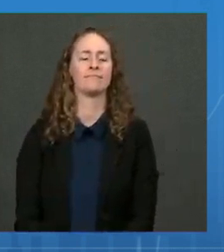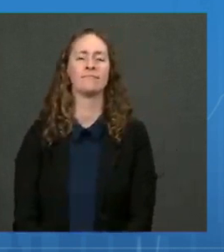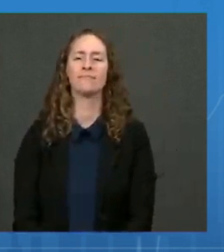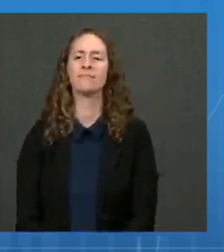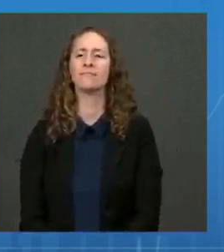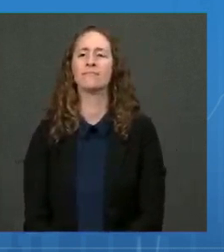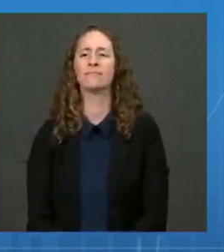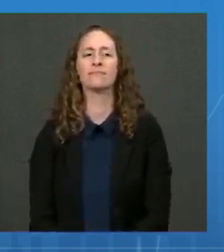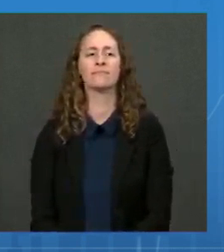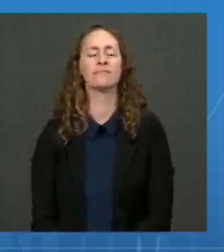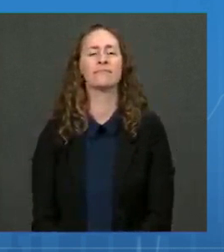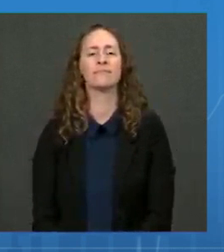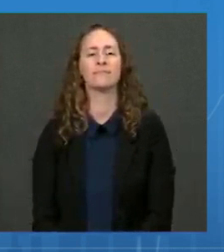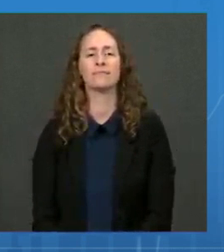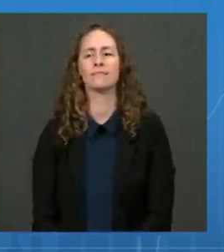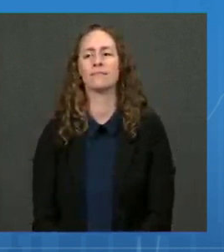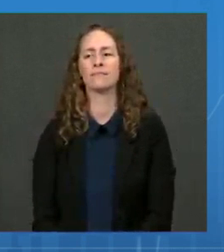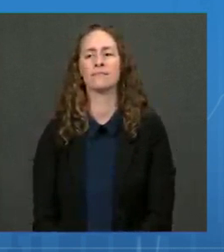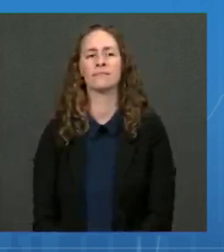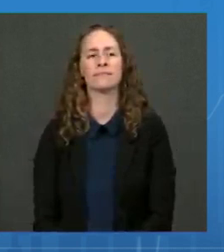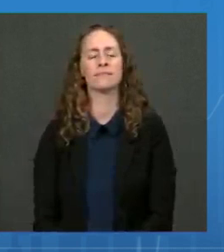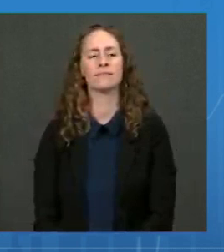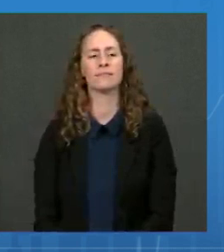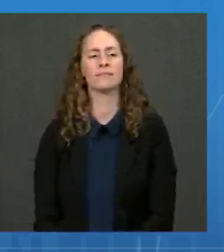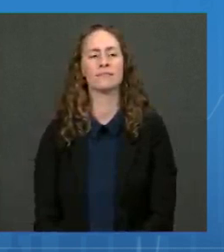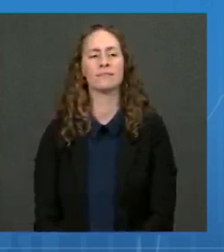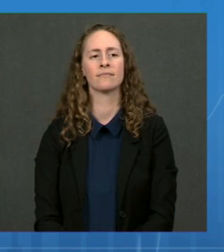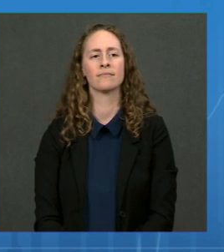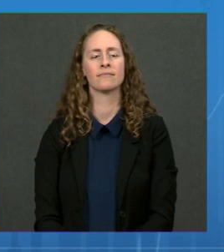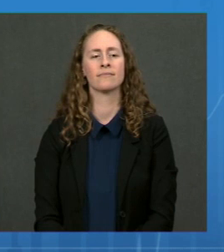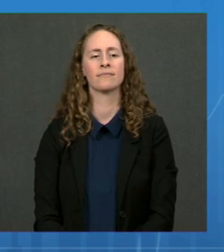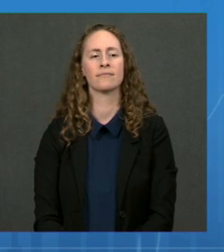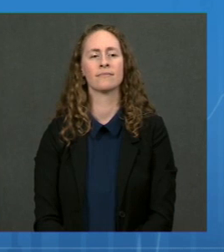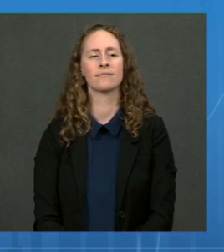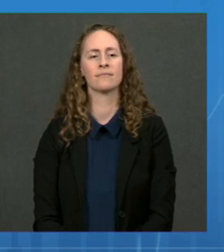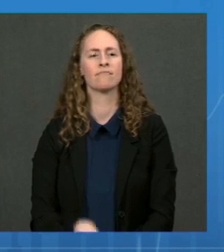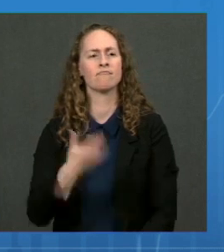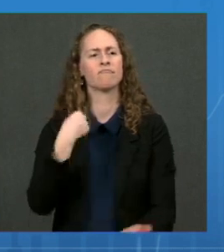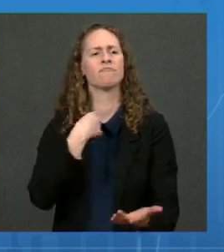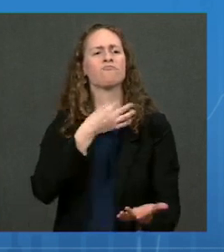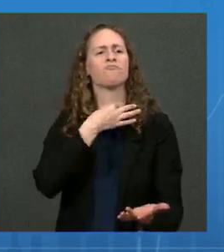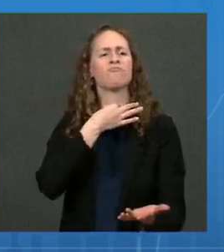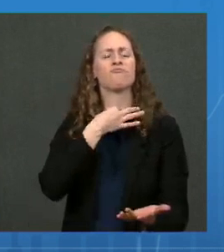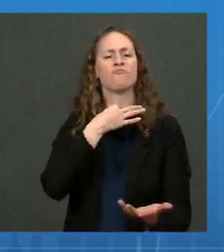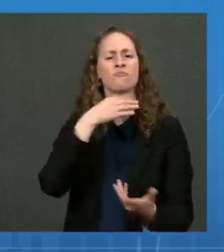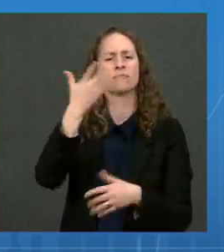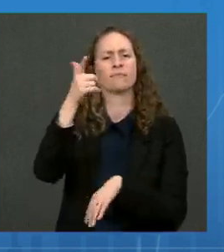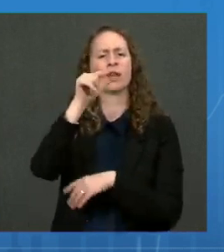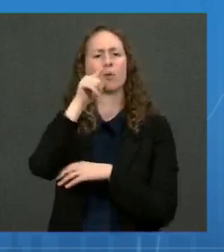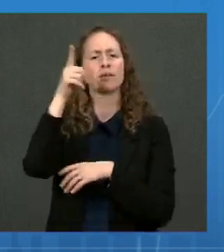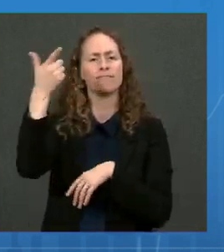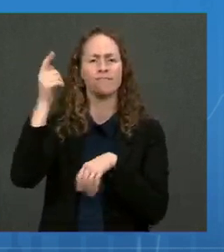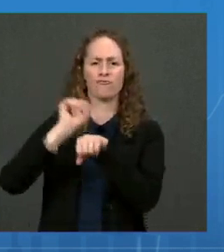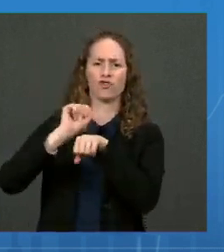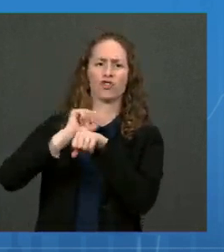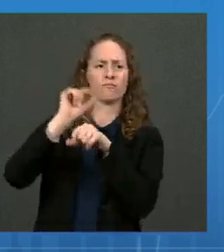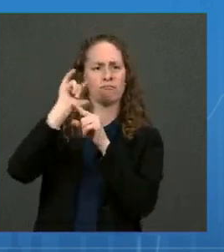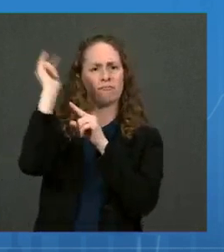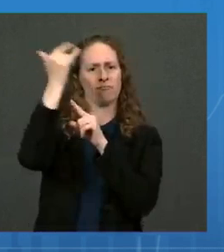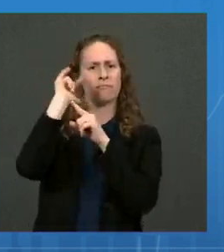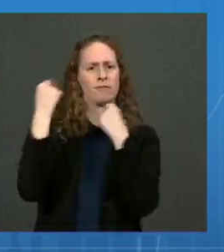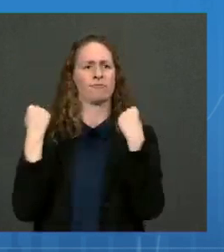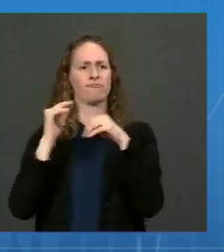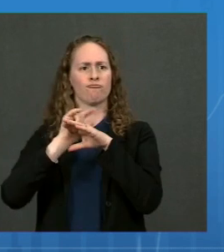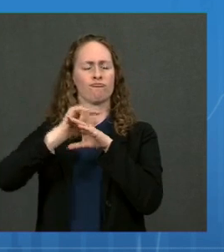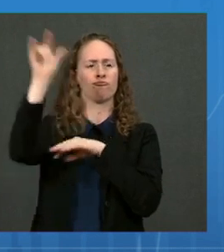Hi, thank you for taking the question. I have a question about airline pilots. Commercial airline pilots are held to pretty high physical fitness